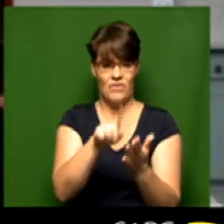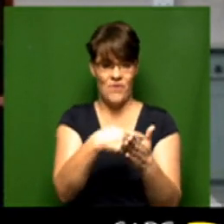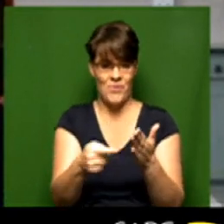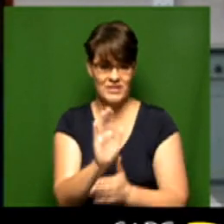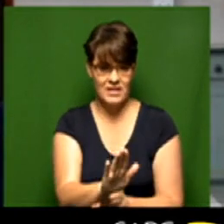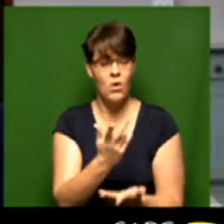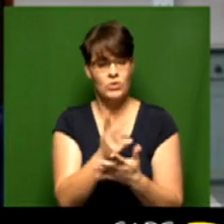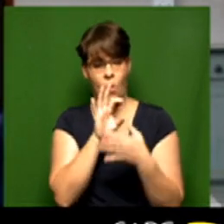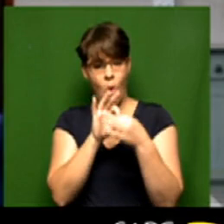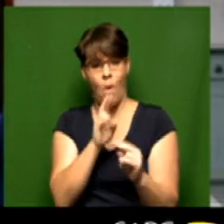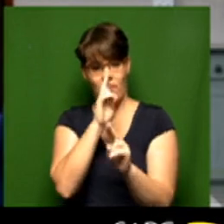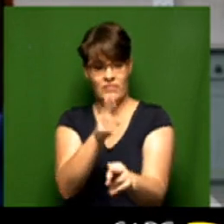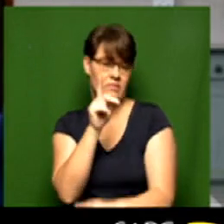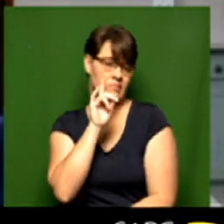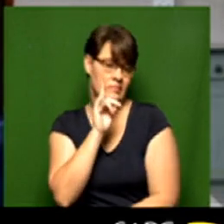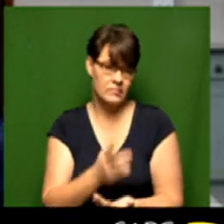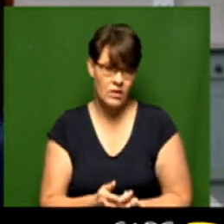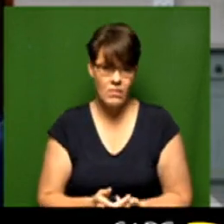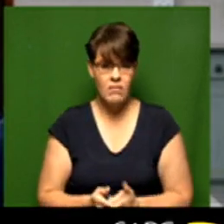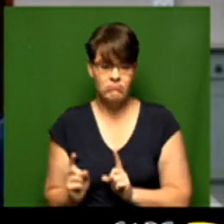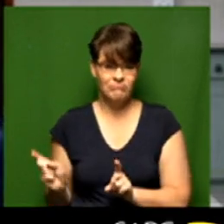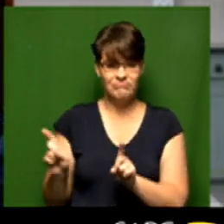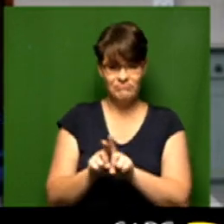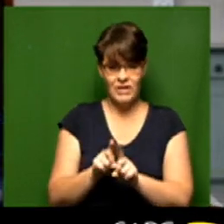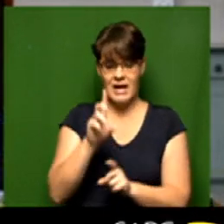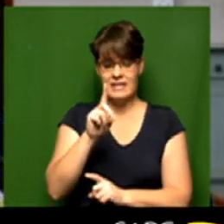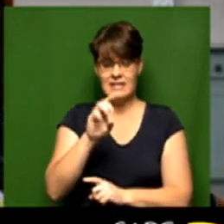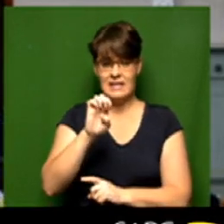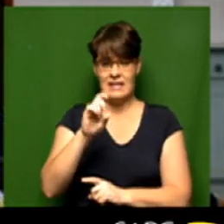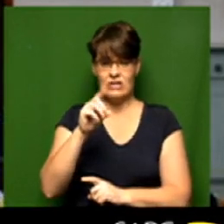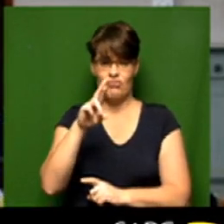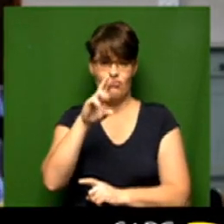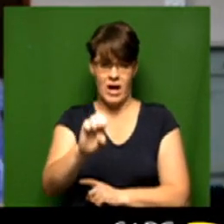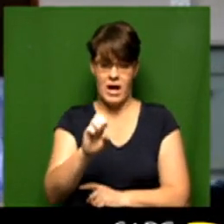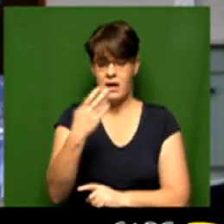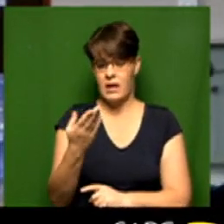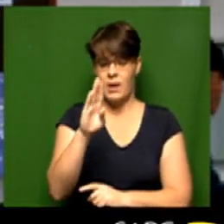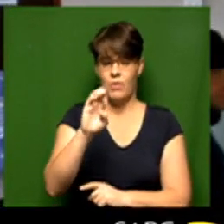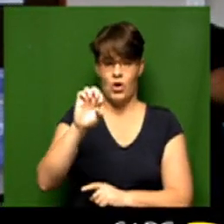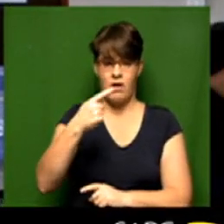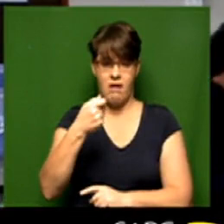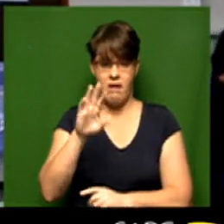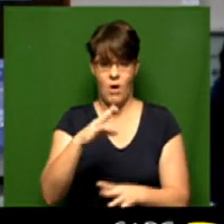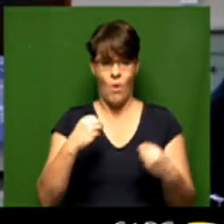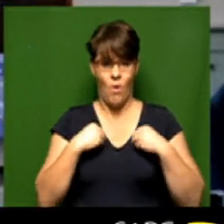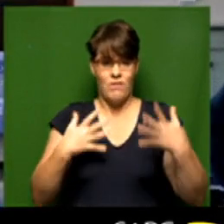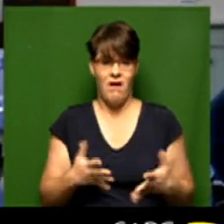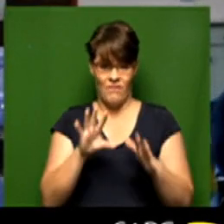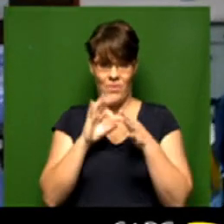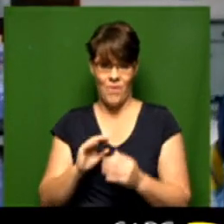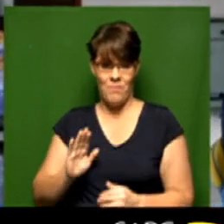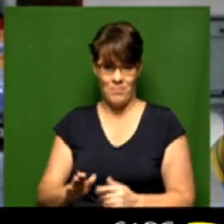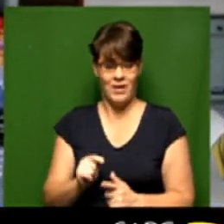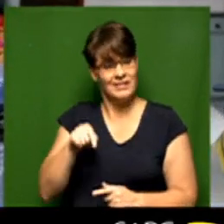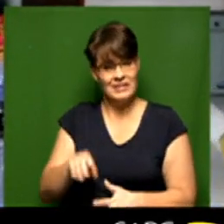looking at the home visits but Leanne I am joined by Deirdre Berger she's the owner of Sashaya home and